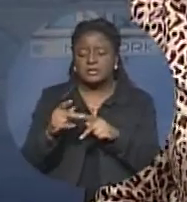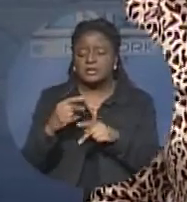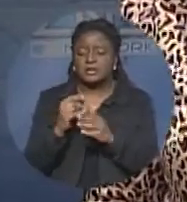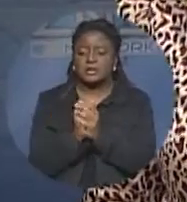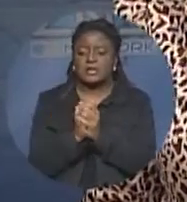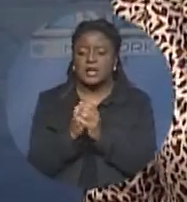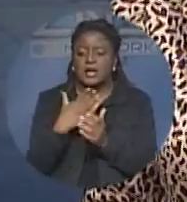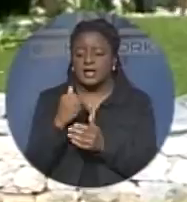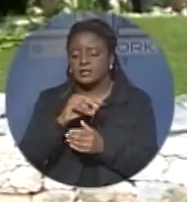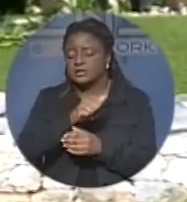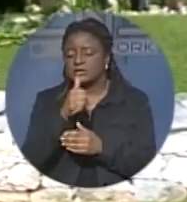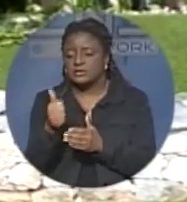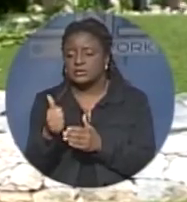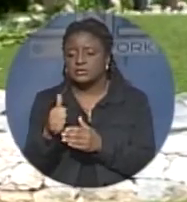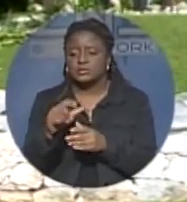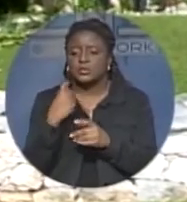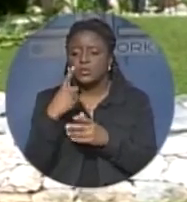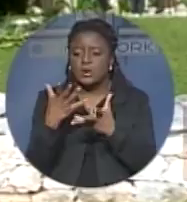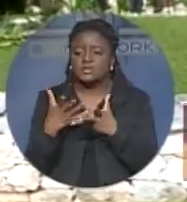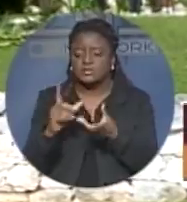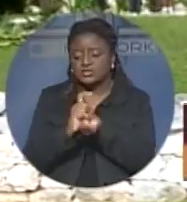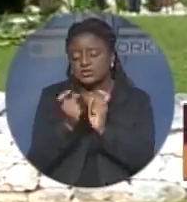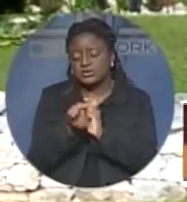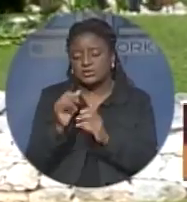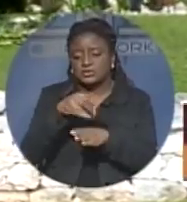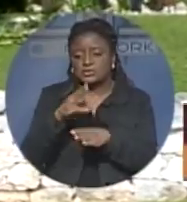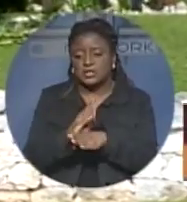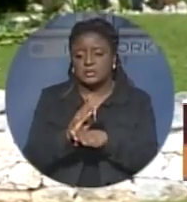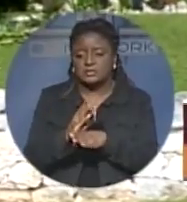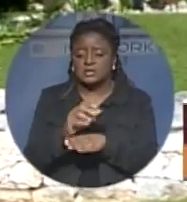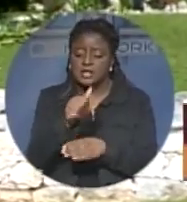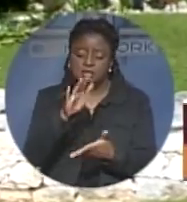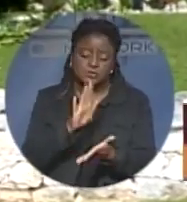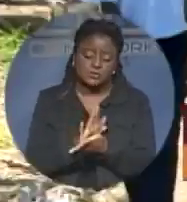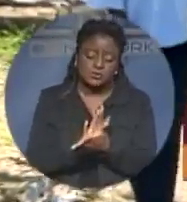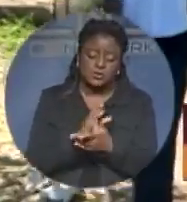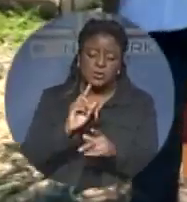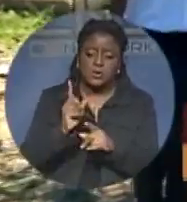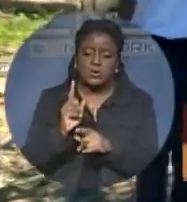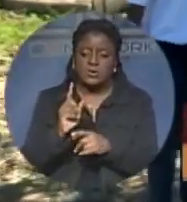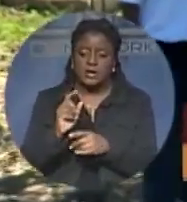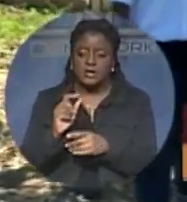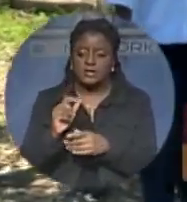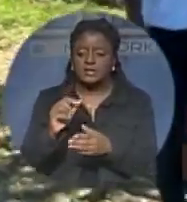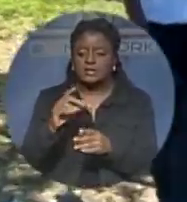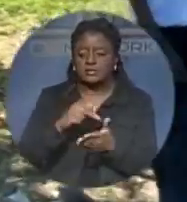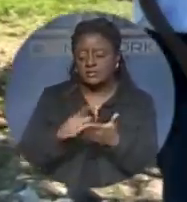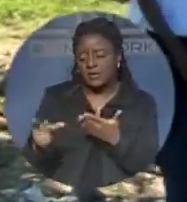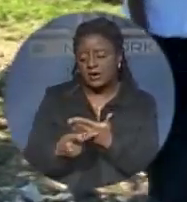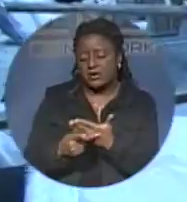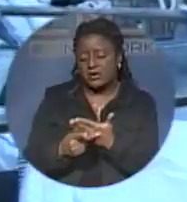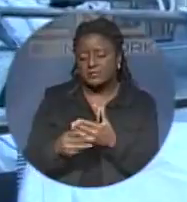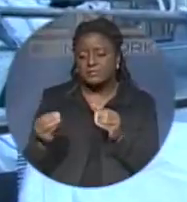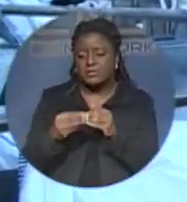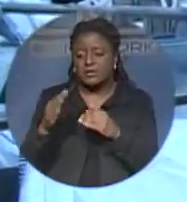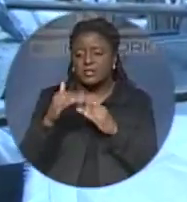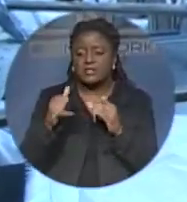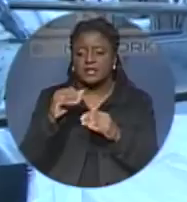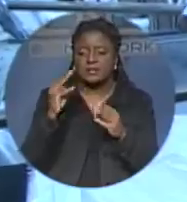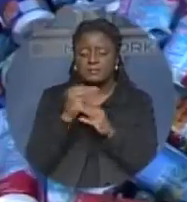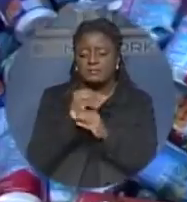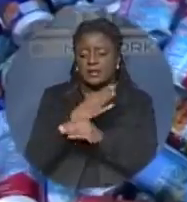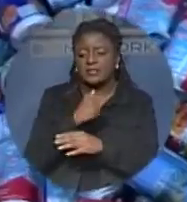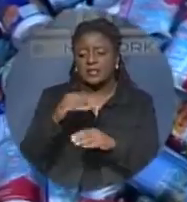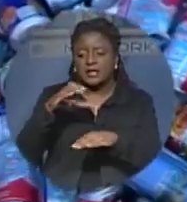a look. It's a school where the curriculum goes beyond math and English. On a daily basis, students here make tangible